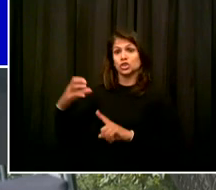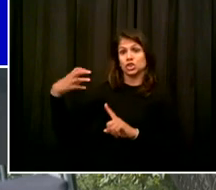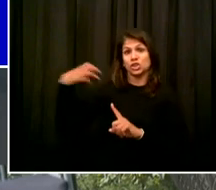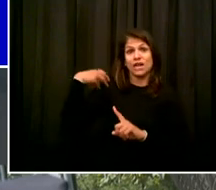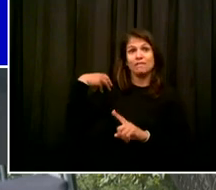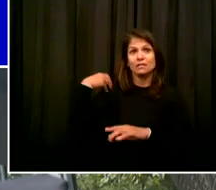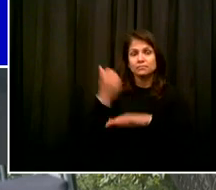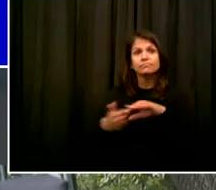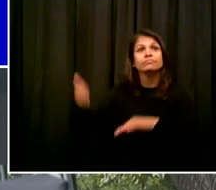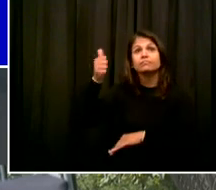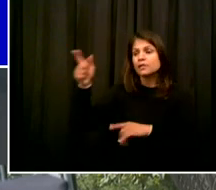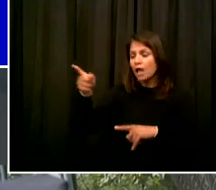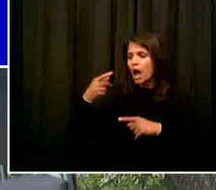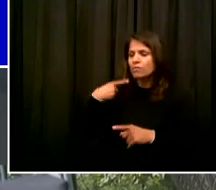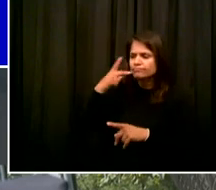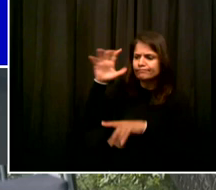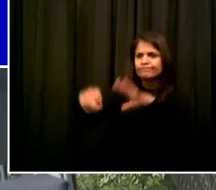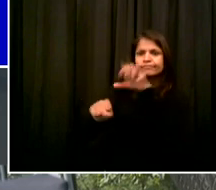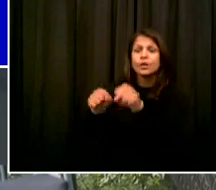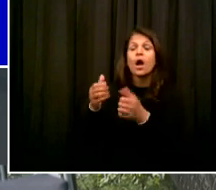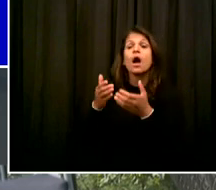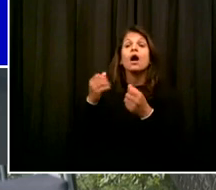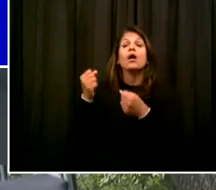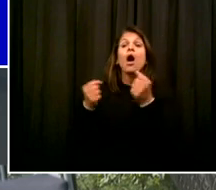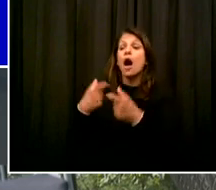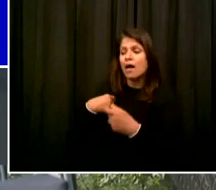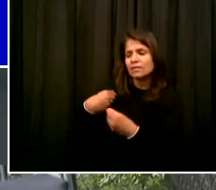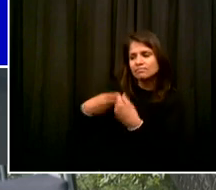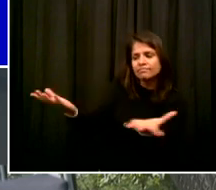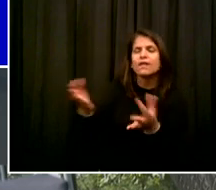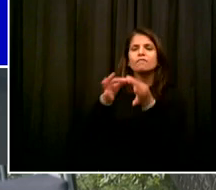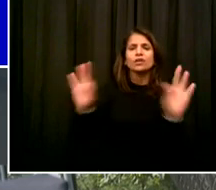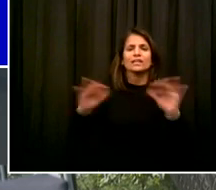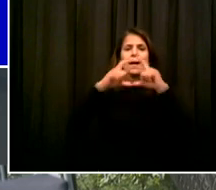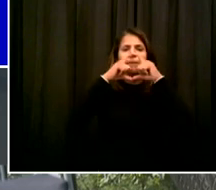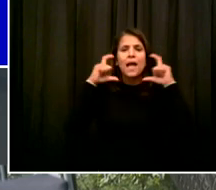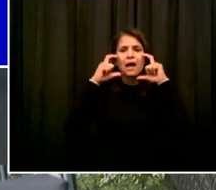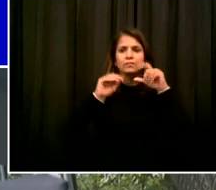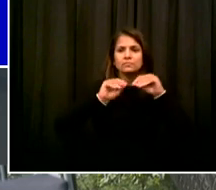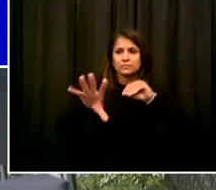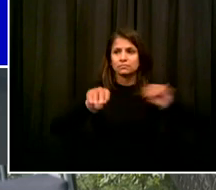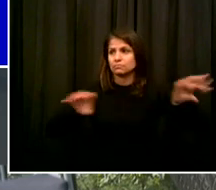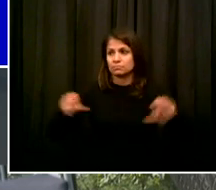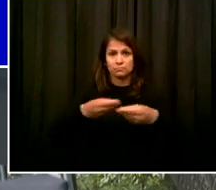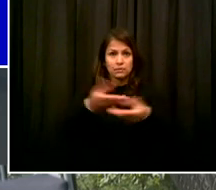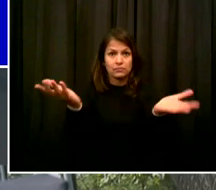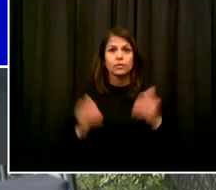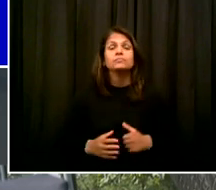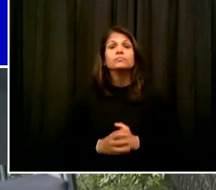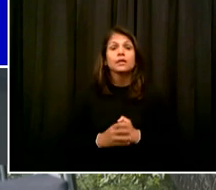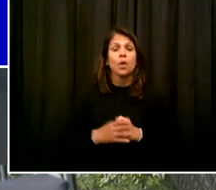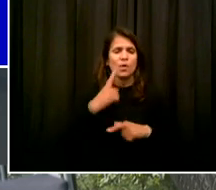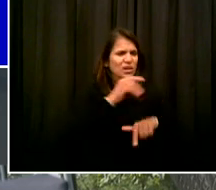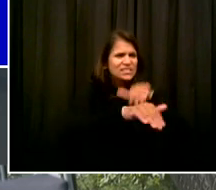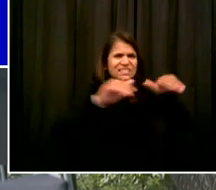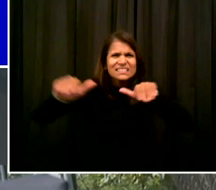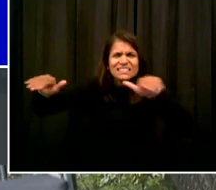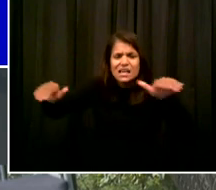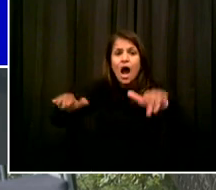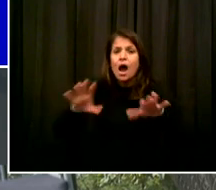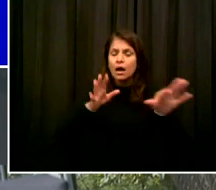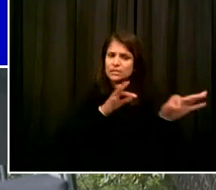So they're educating people. They're reminding them of the law. They're helping them to stay safe. And if someone won't comply, then they're ready to provide the penalties.